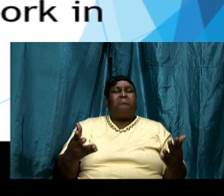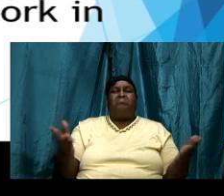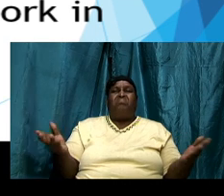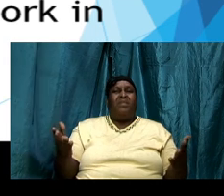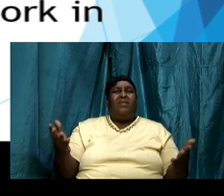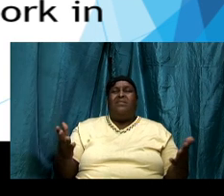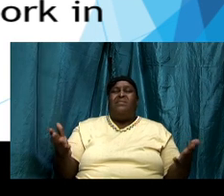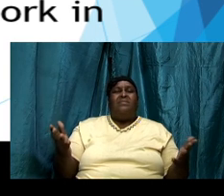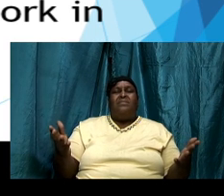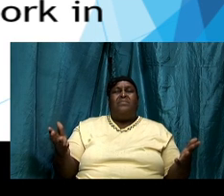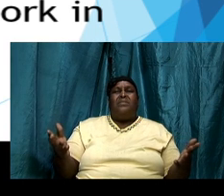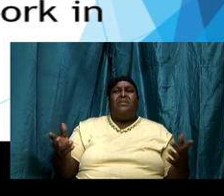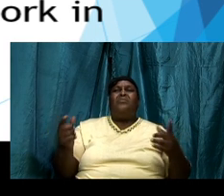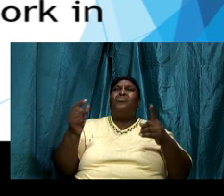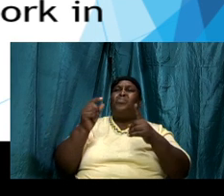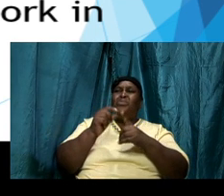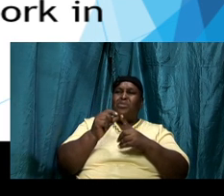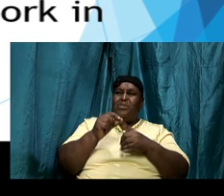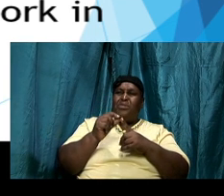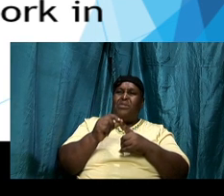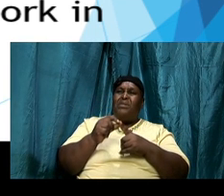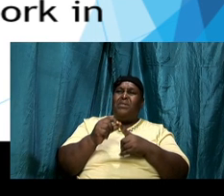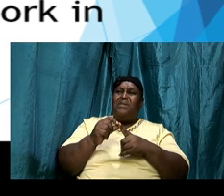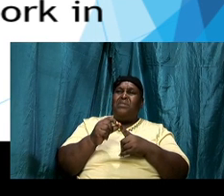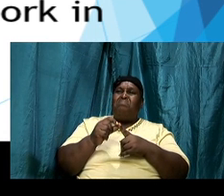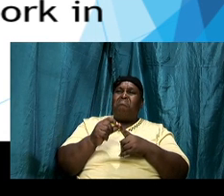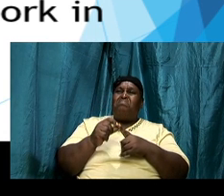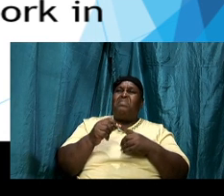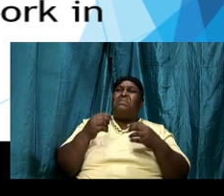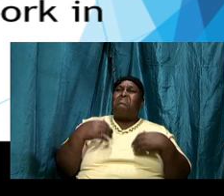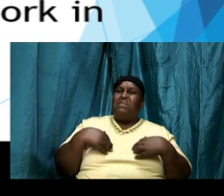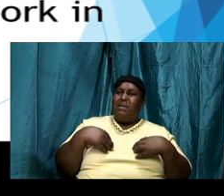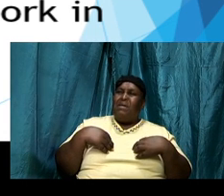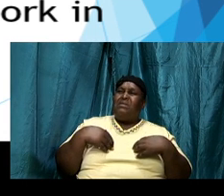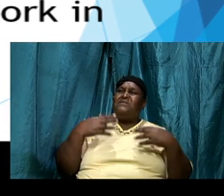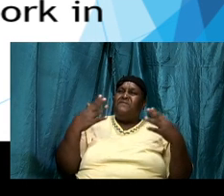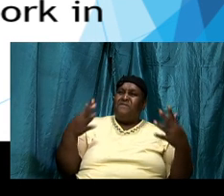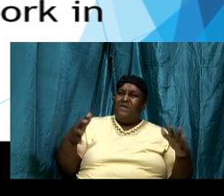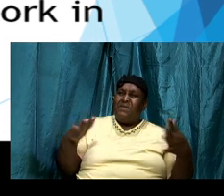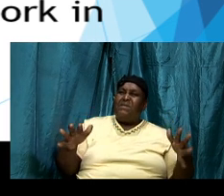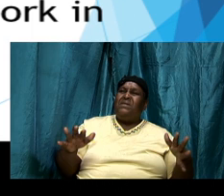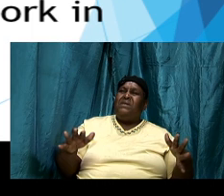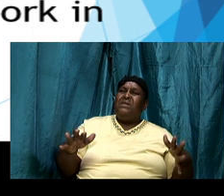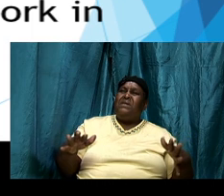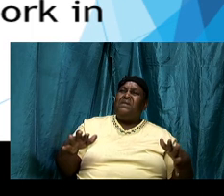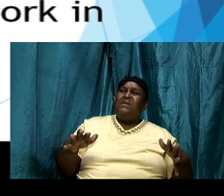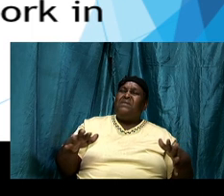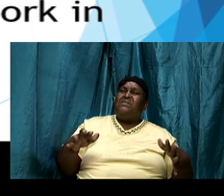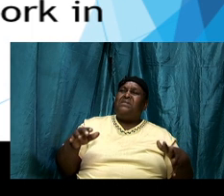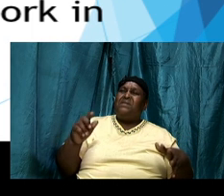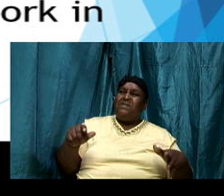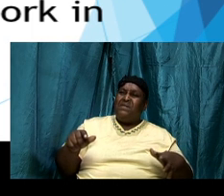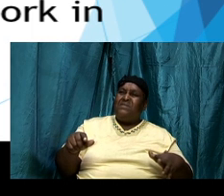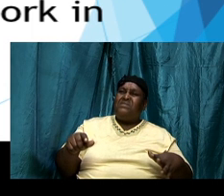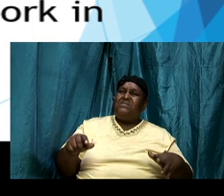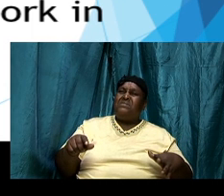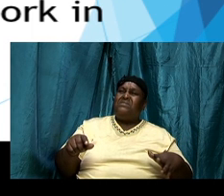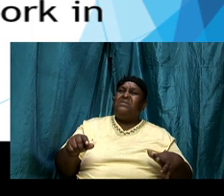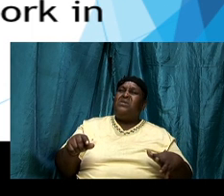the word has done this extraordinary work in us